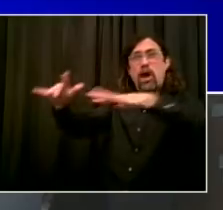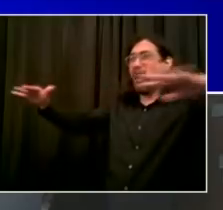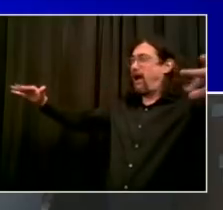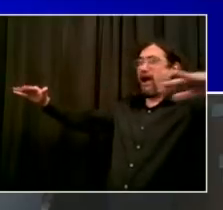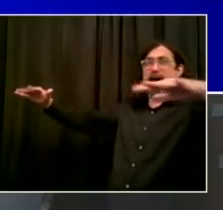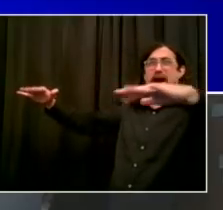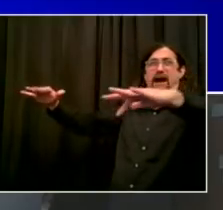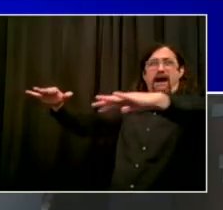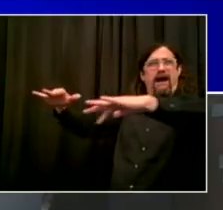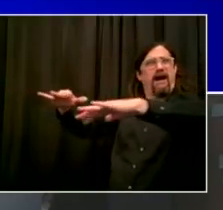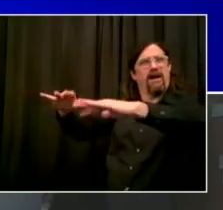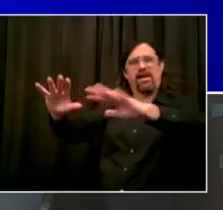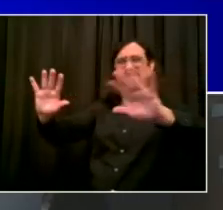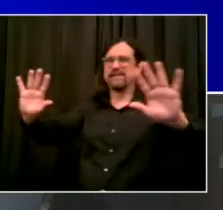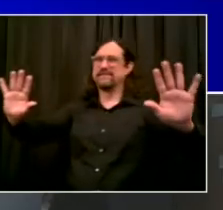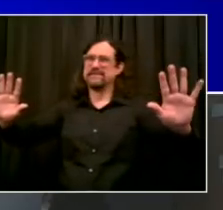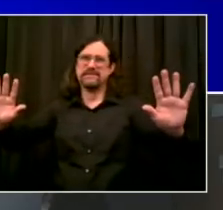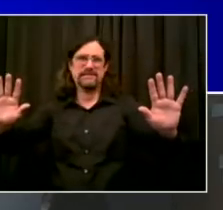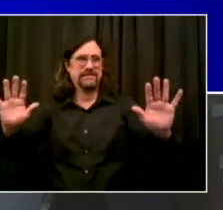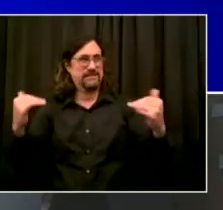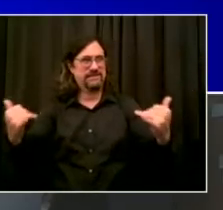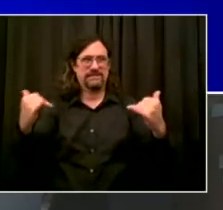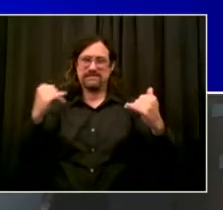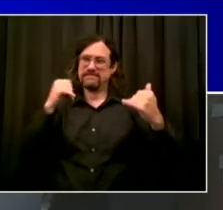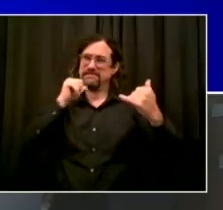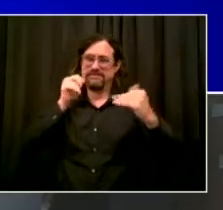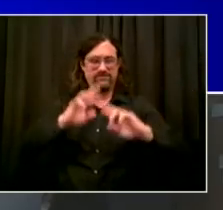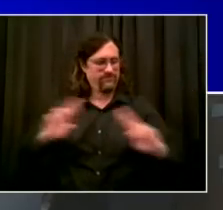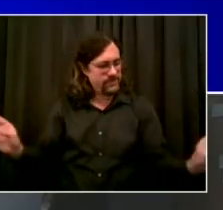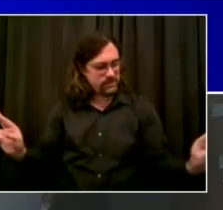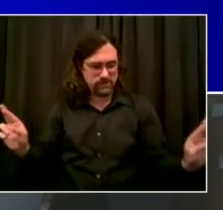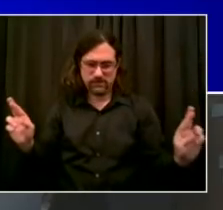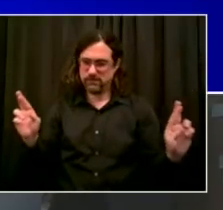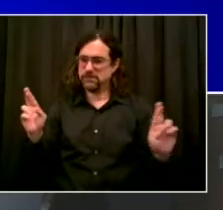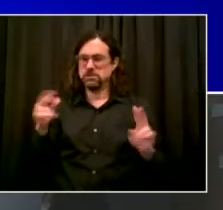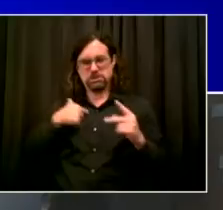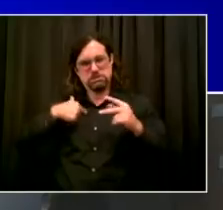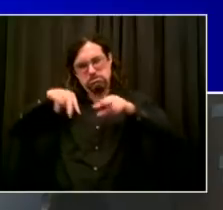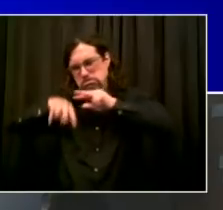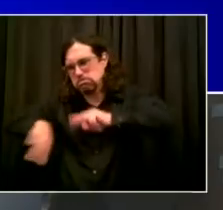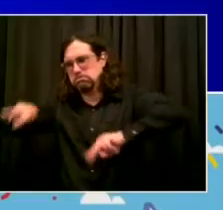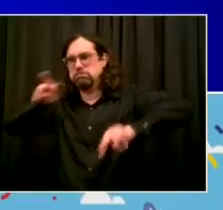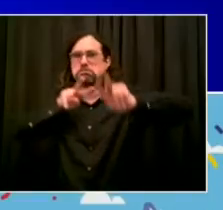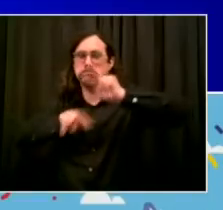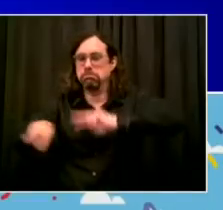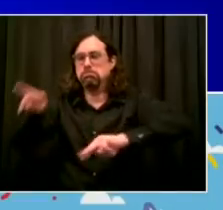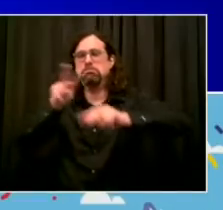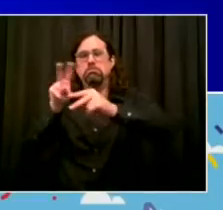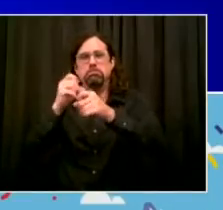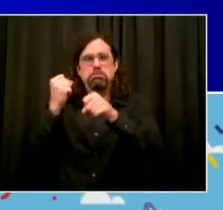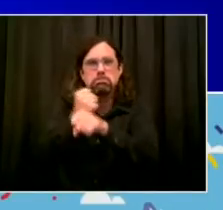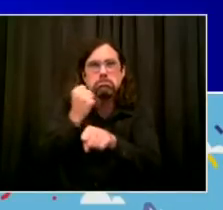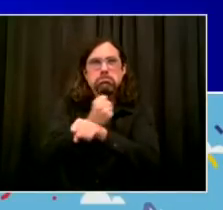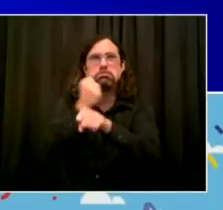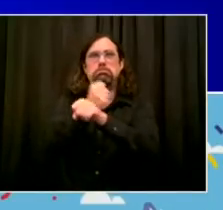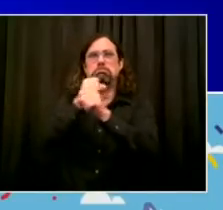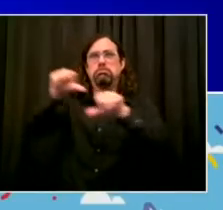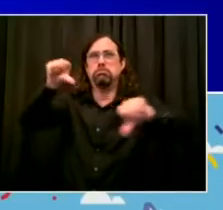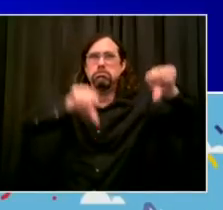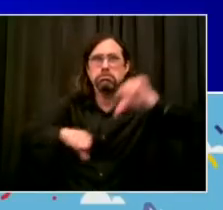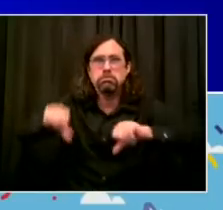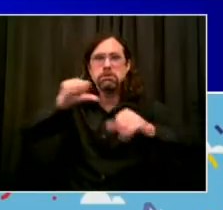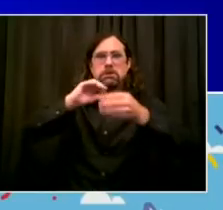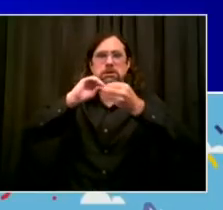beloved events every year is the Thanksgiving Day Parade, and I always want to express my appreciation to everyone at Macy's.